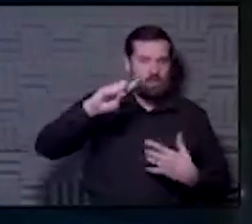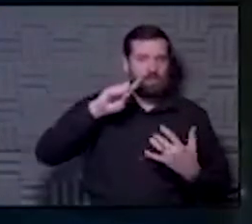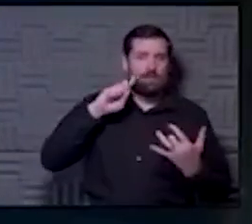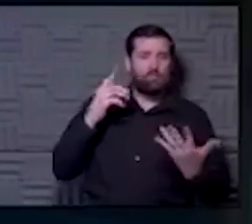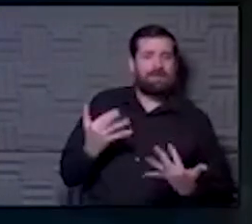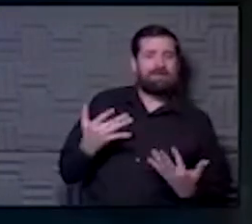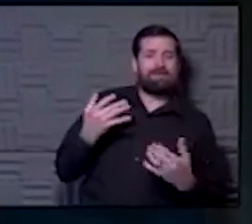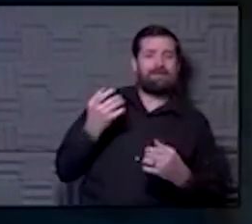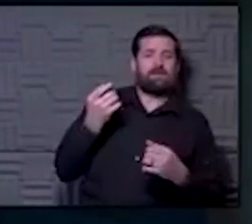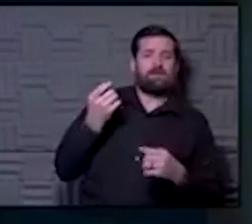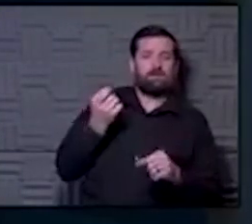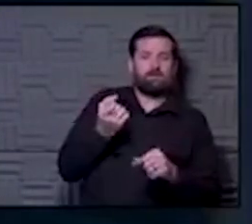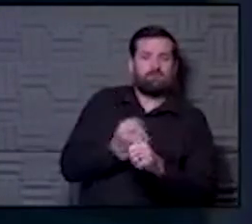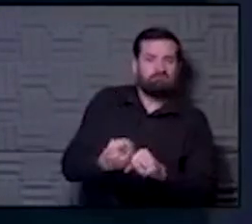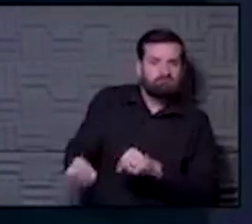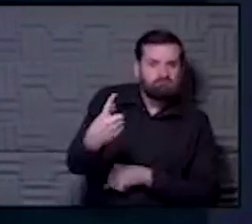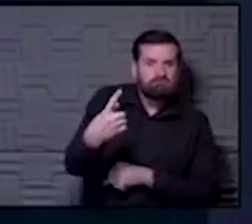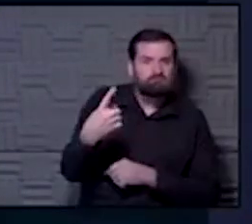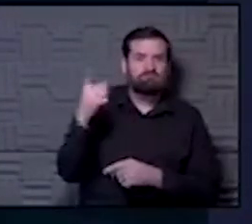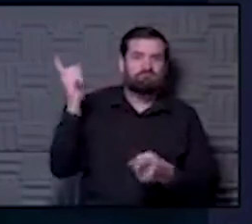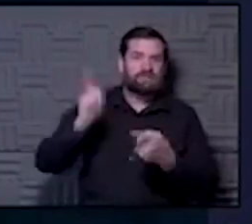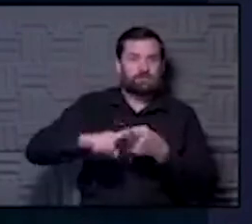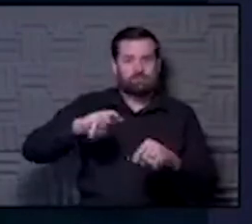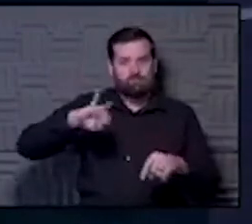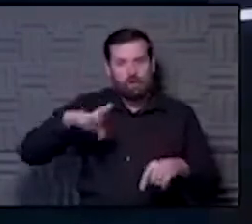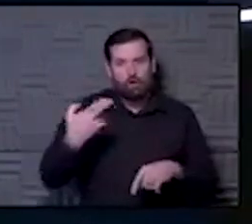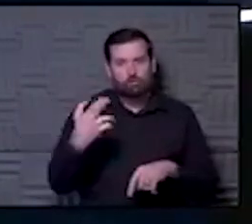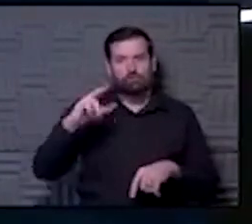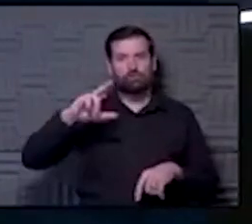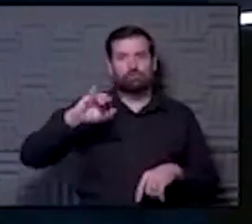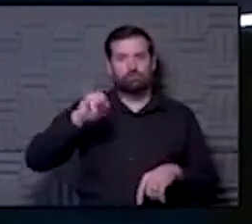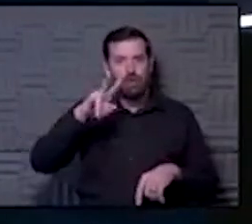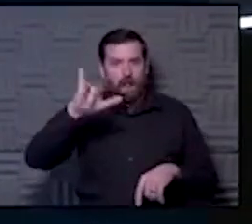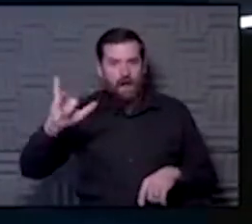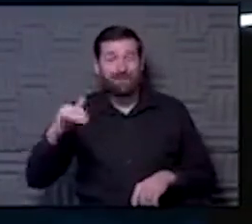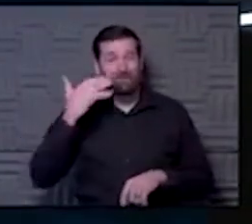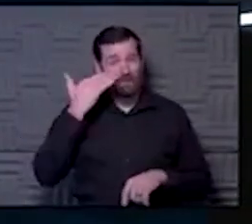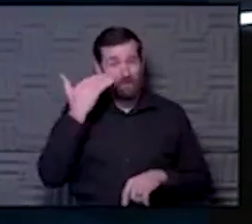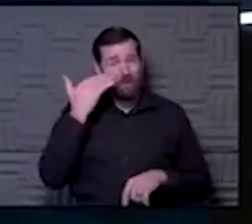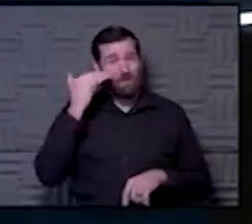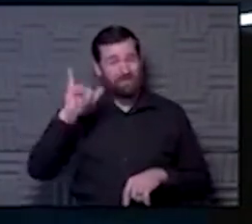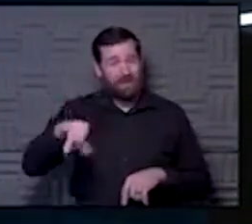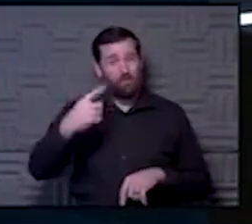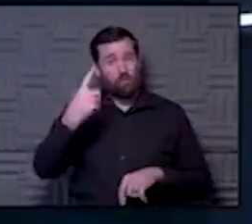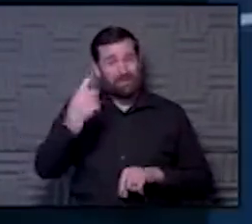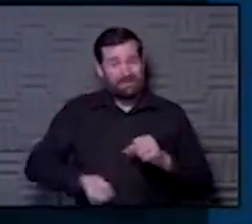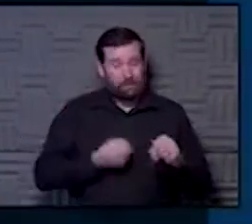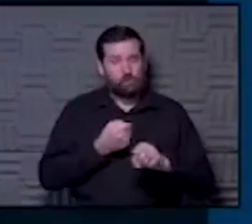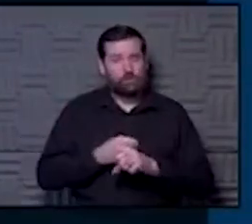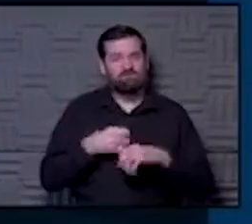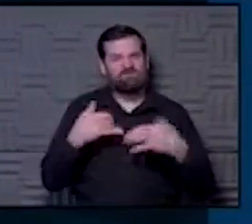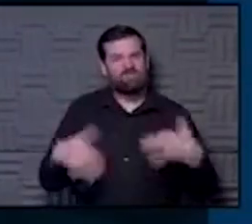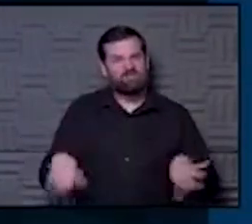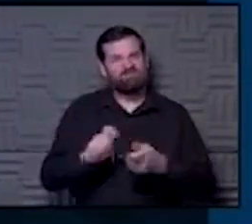that year until March or July comes back around, we know that that one year could make a difference.